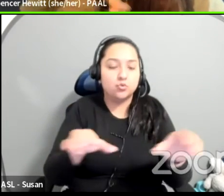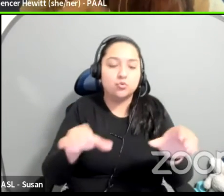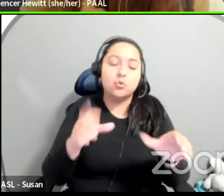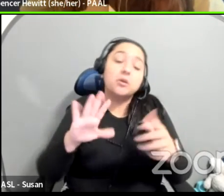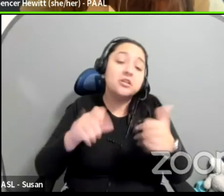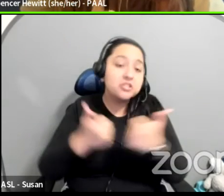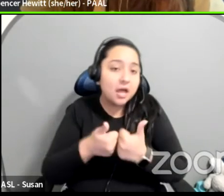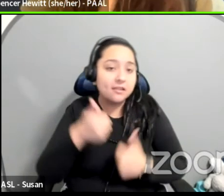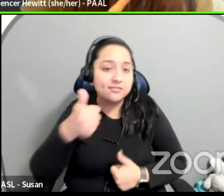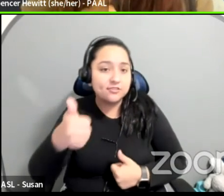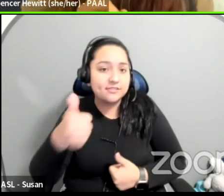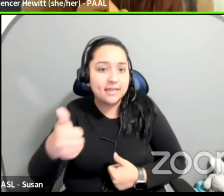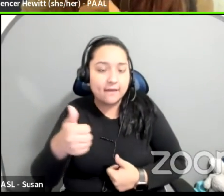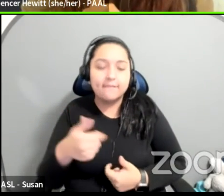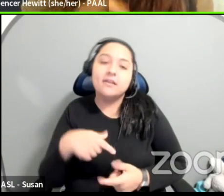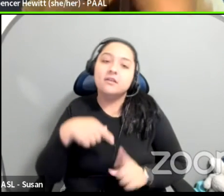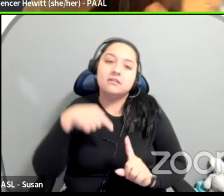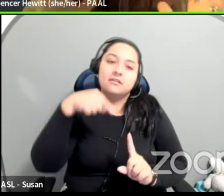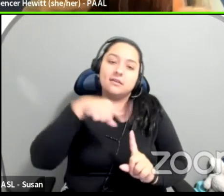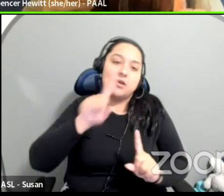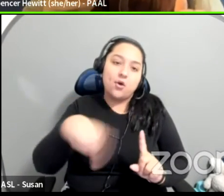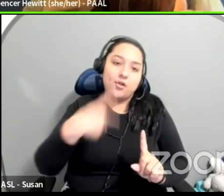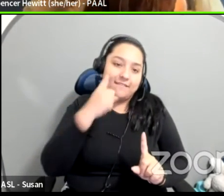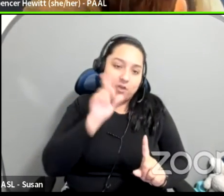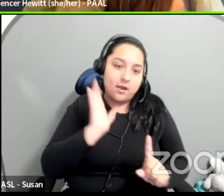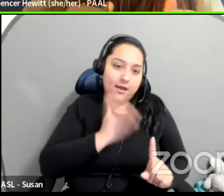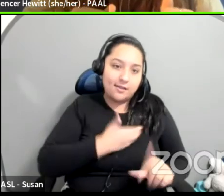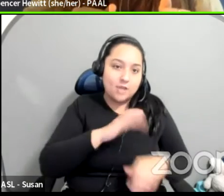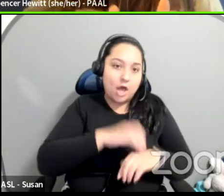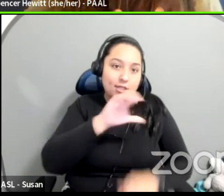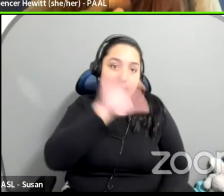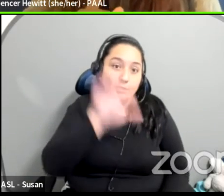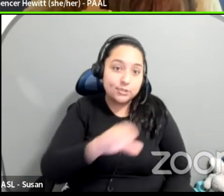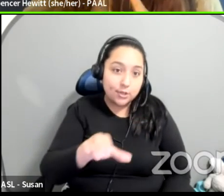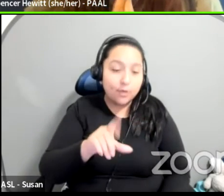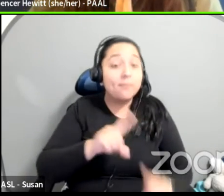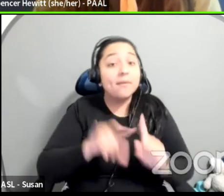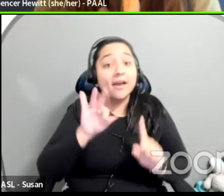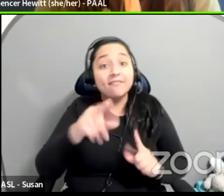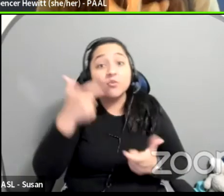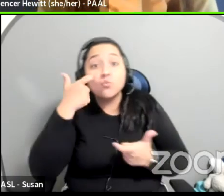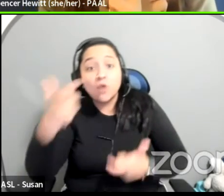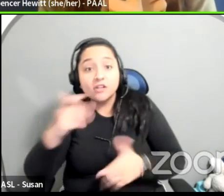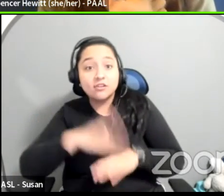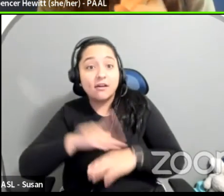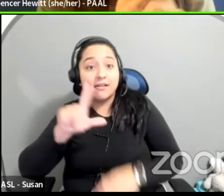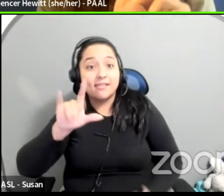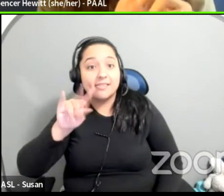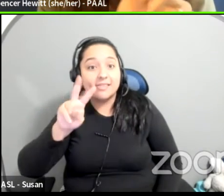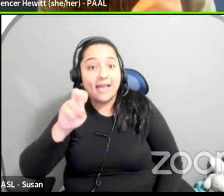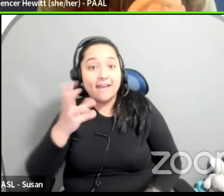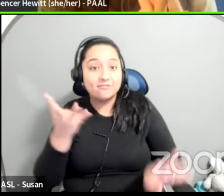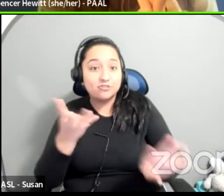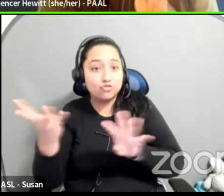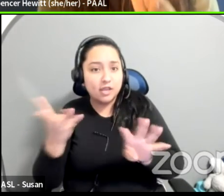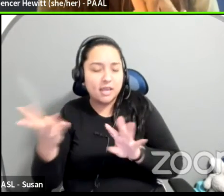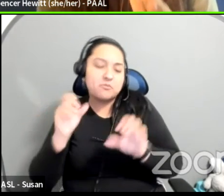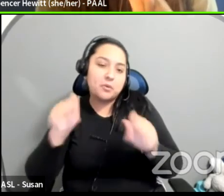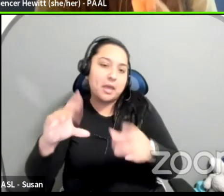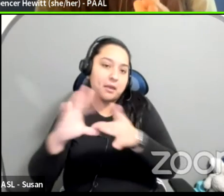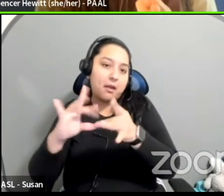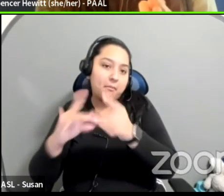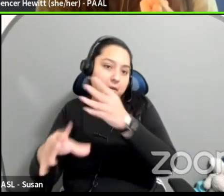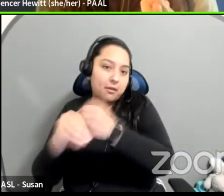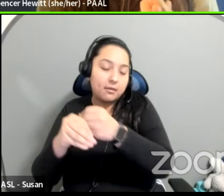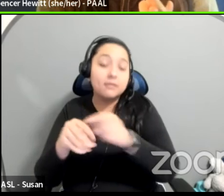is only visible to those of us in, in the zoom. Um, but if you're watching in a live stream comments, go for it. Um, one thing you can do, and then one thing you will add